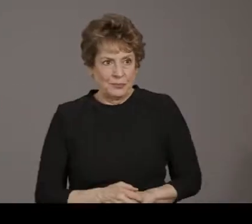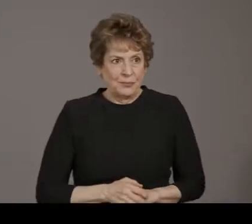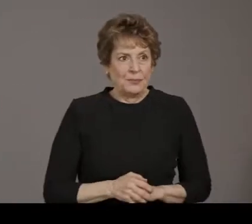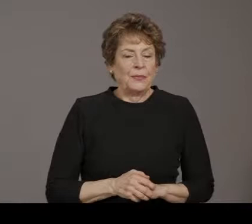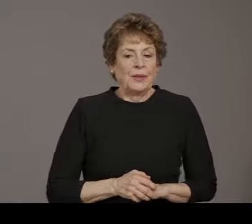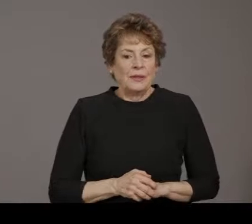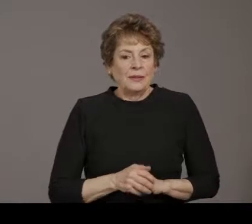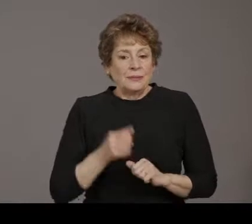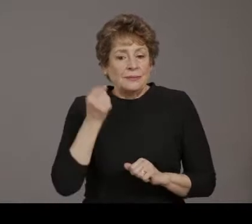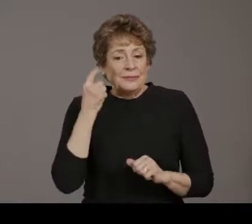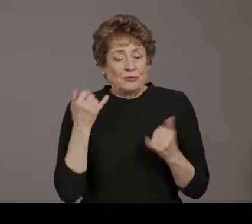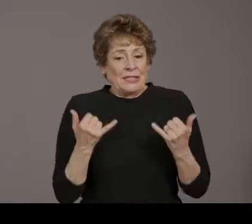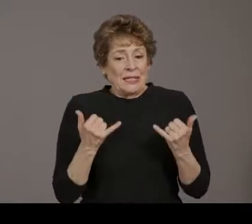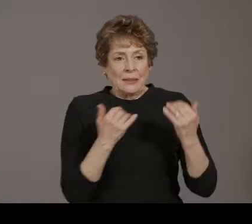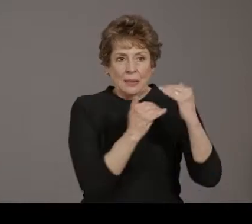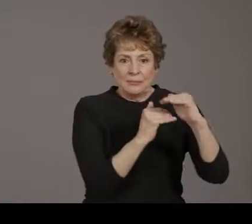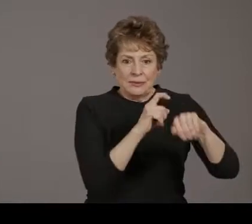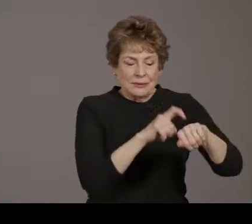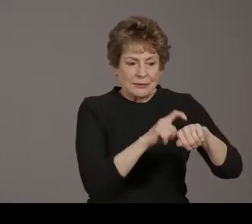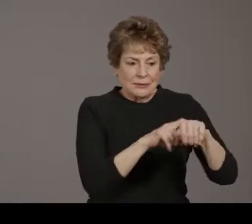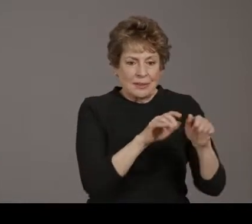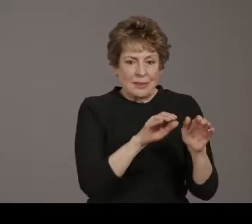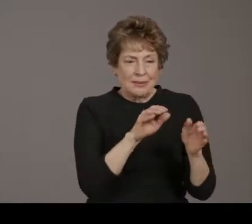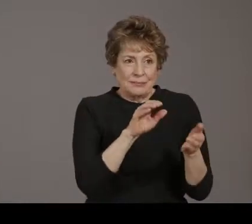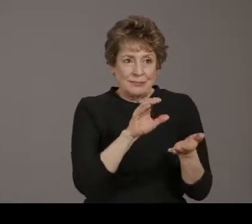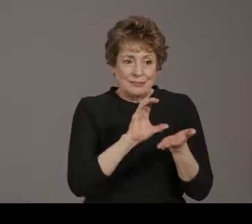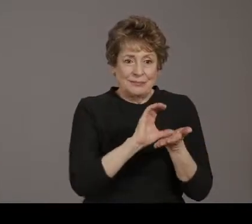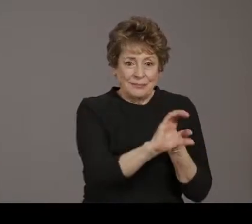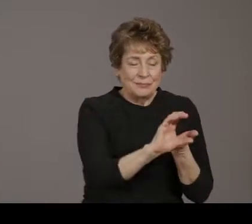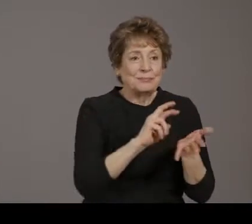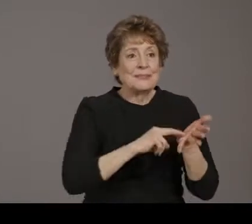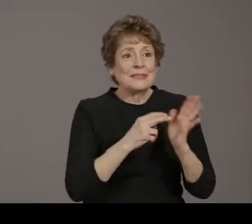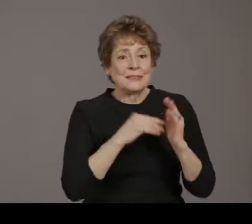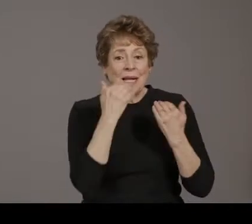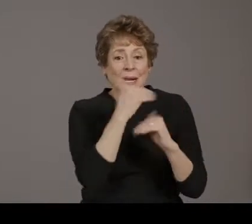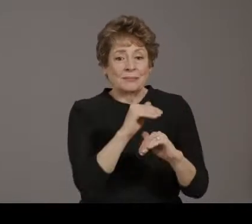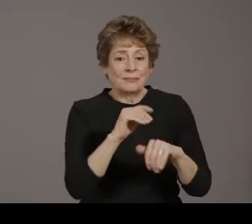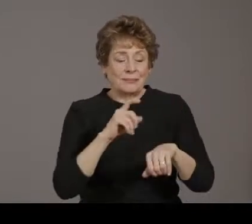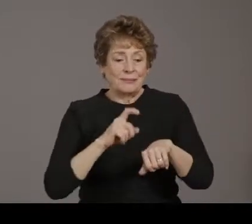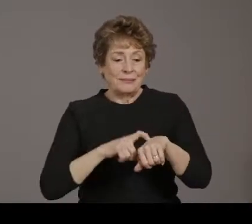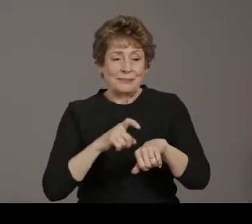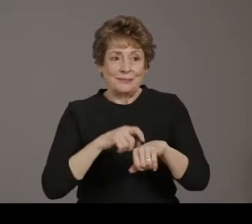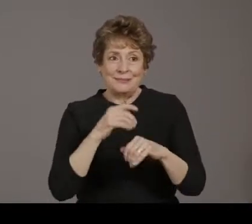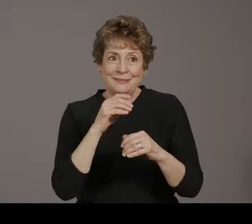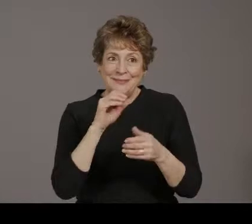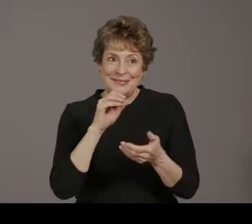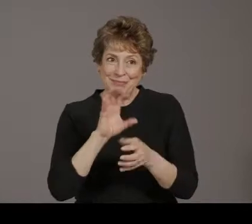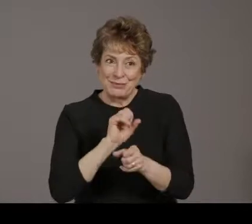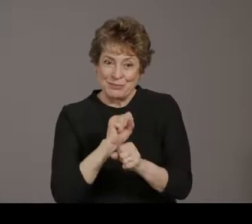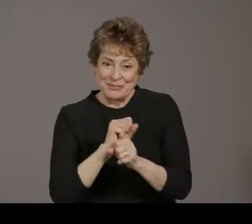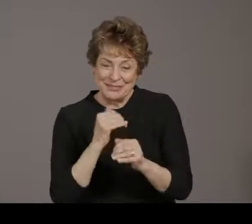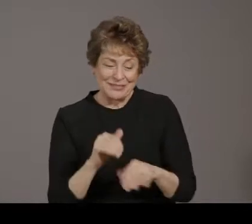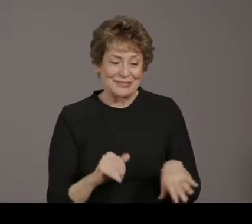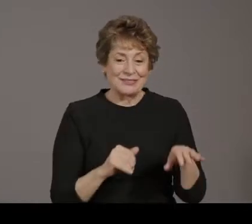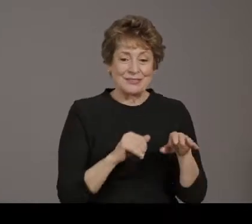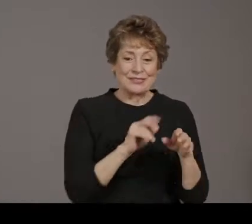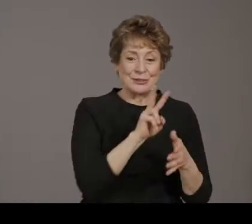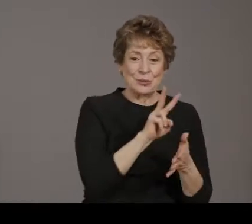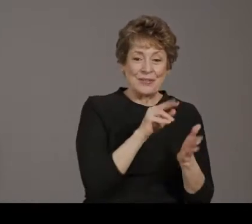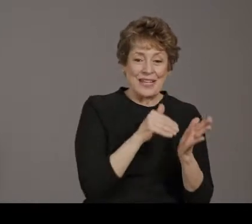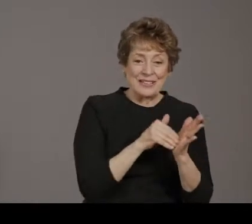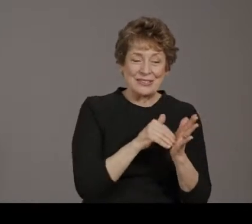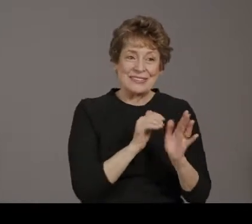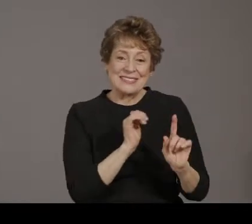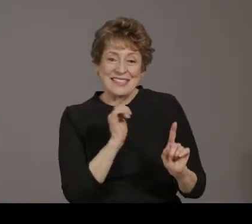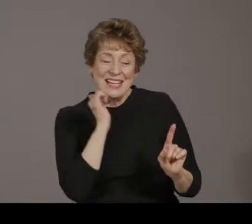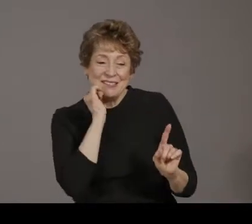that limited vaccine supply, again, we're going to start with a limited number of appointments, approximately 2,000 per day. And